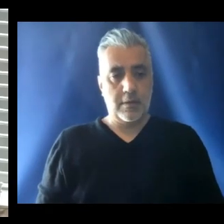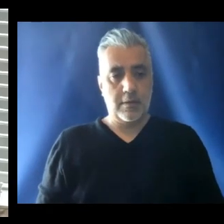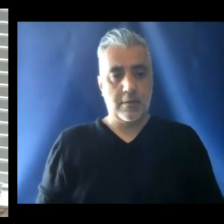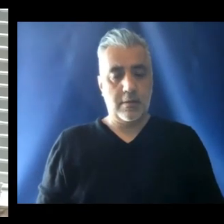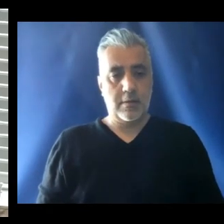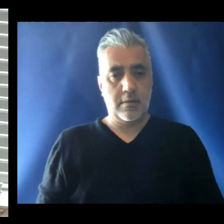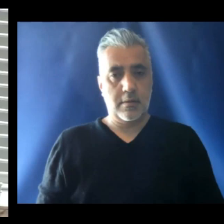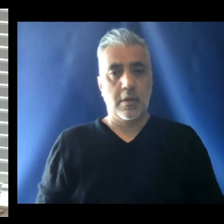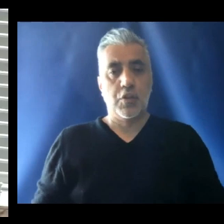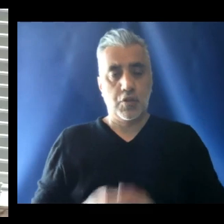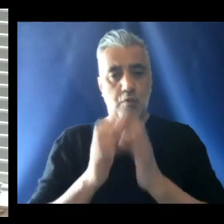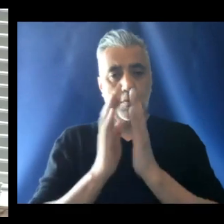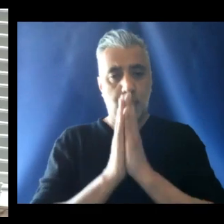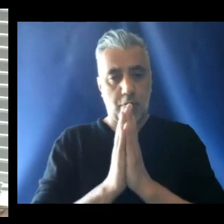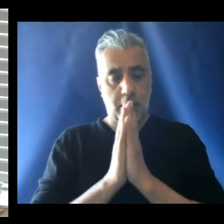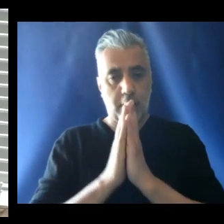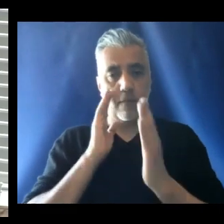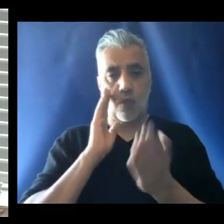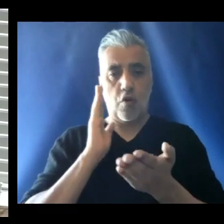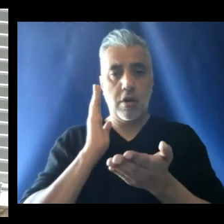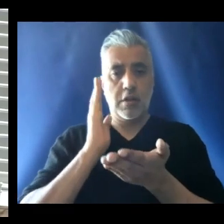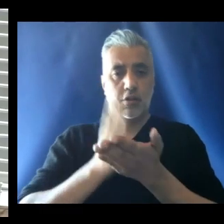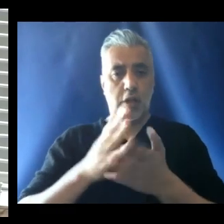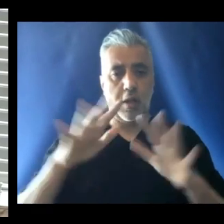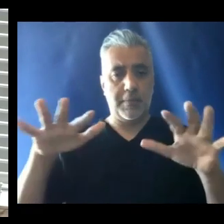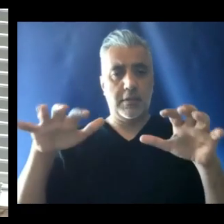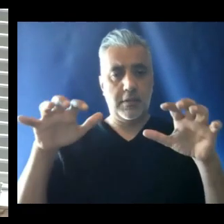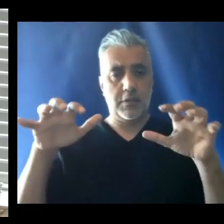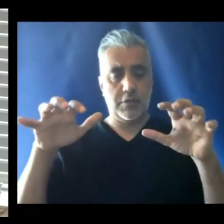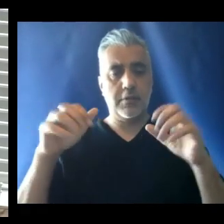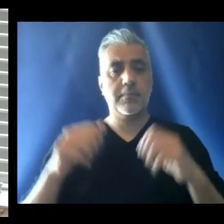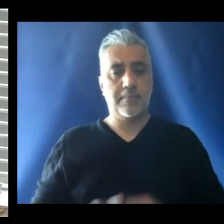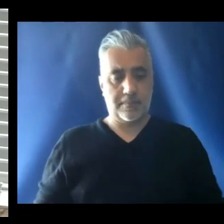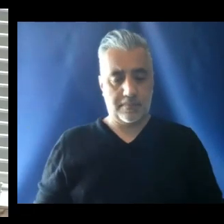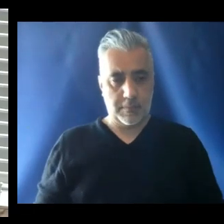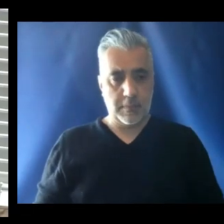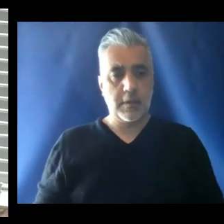So praying for a listening of tensions in the Ukraine area.